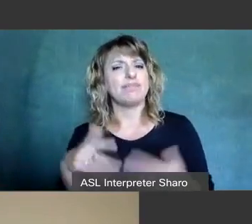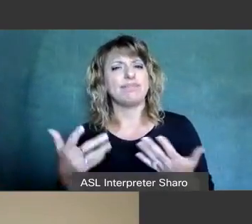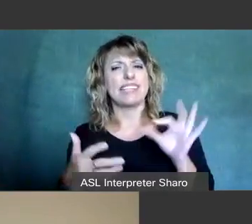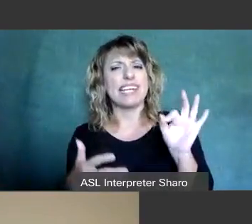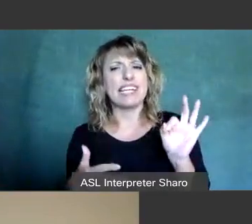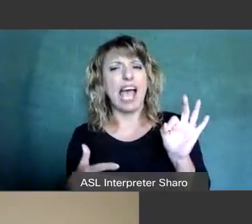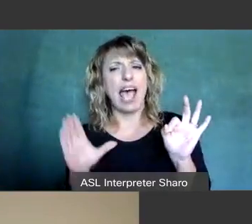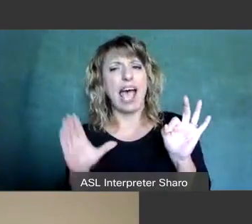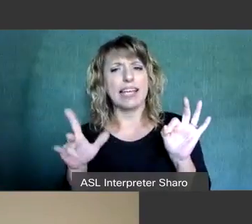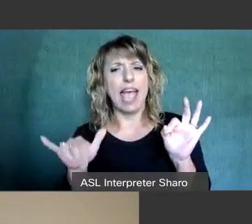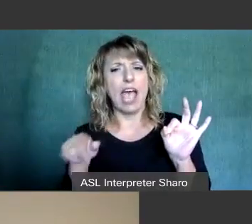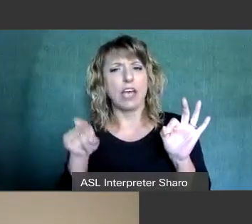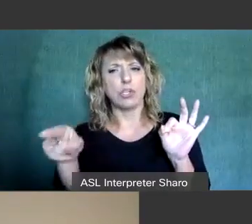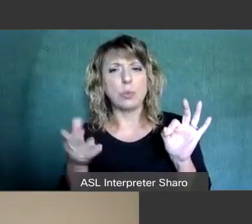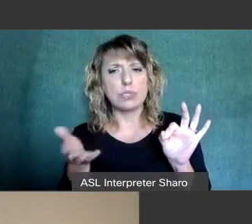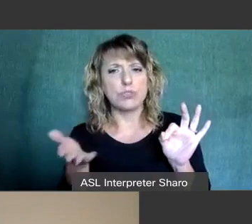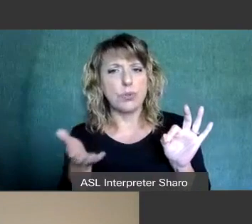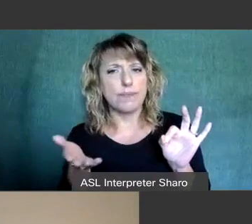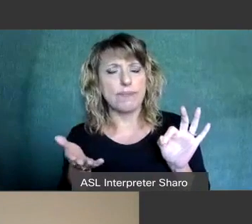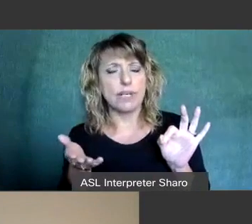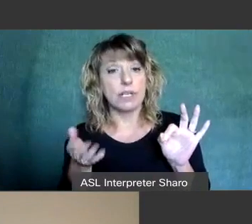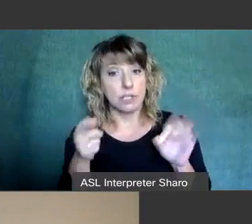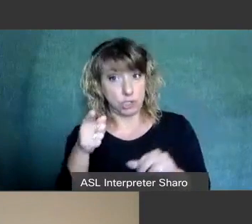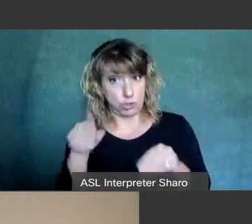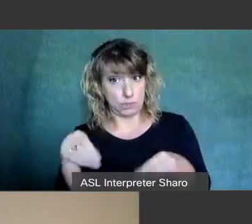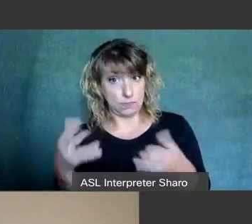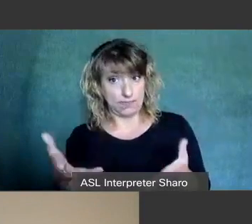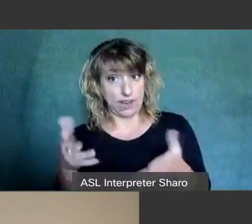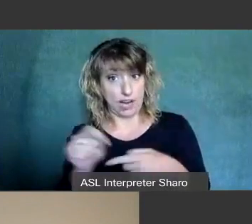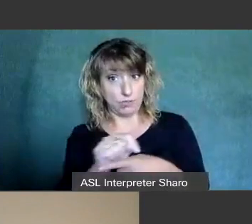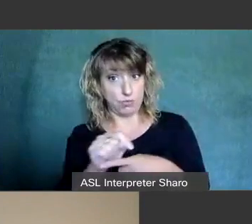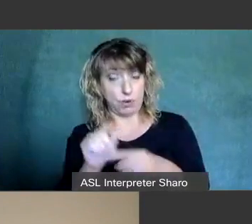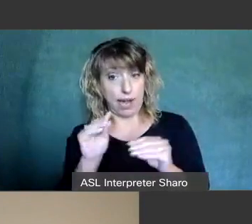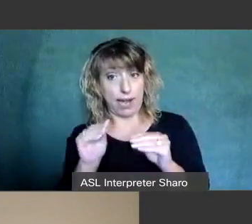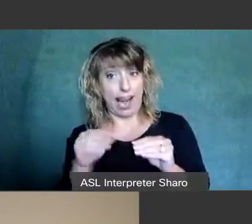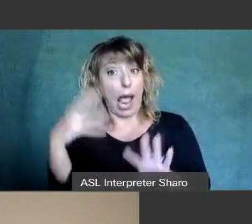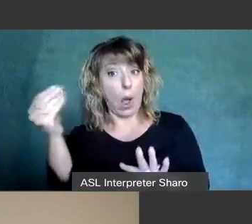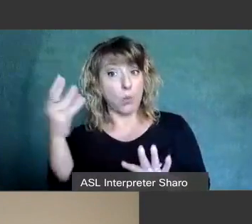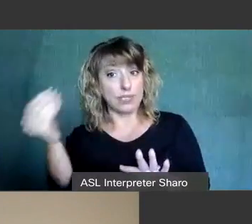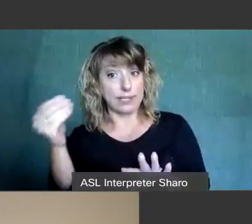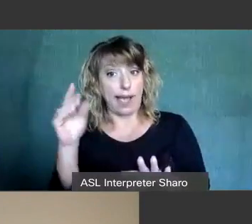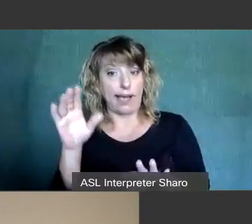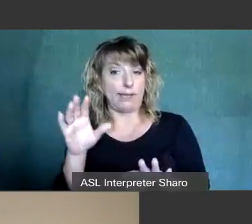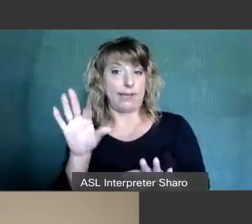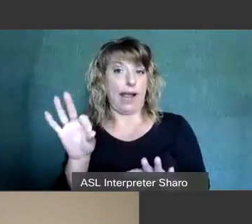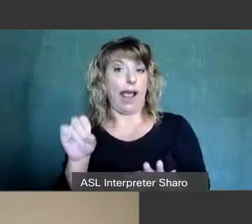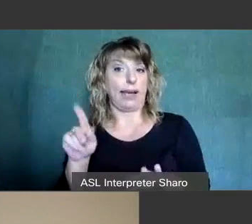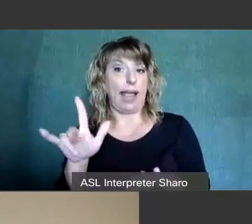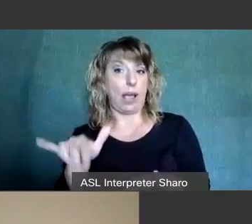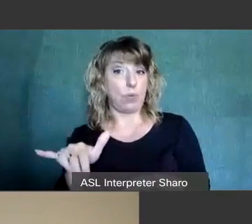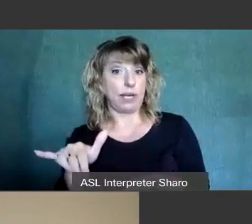counties that you serve and do you provide this training outside of those nine counties